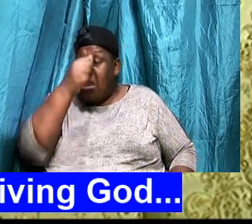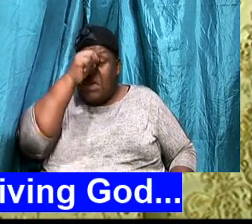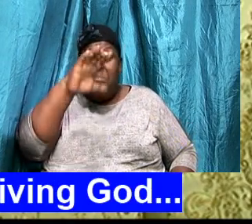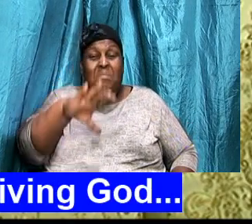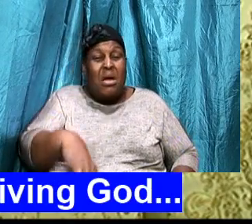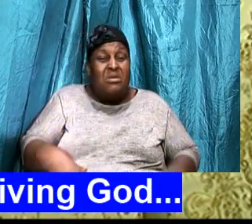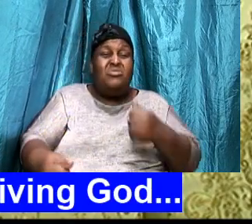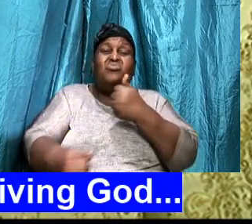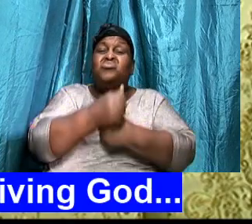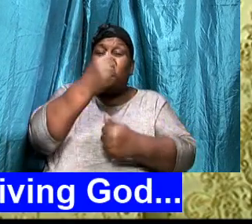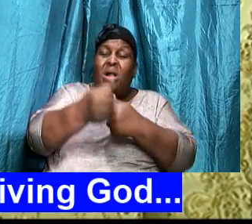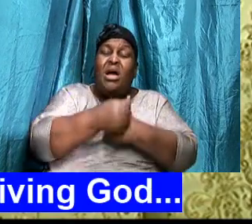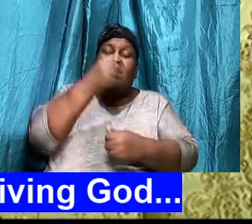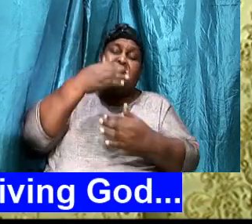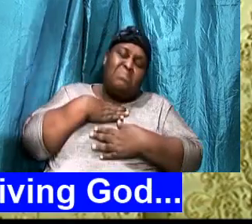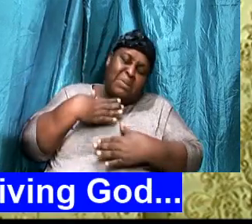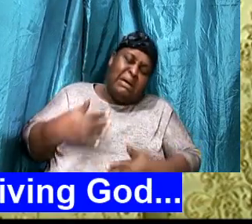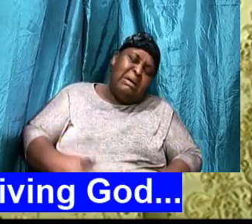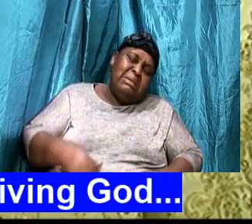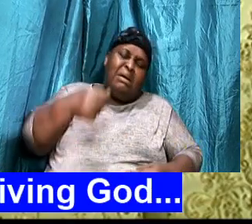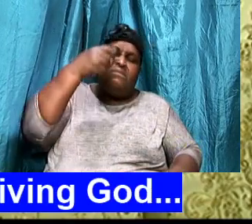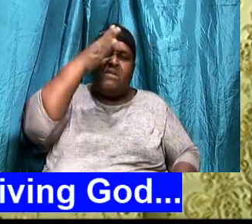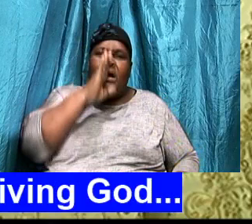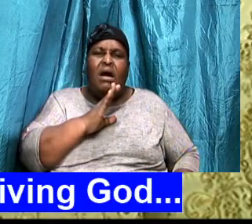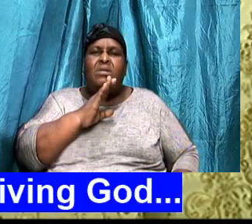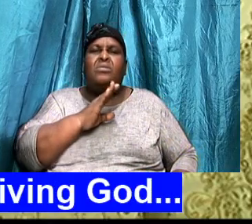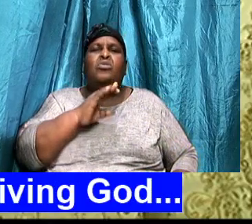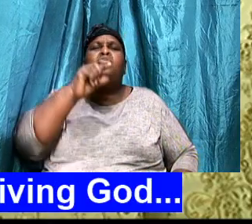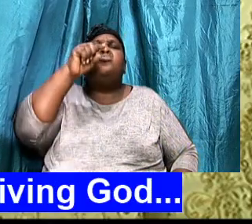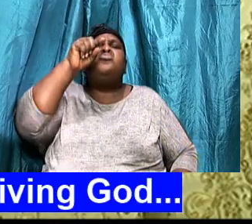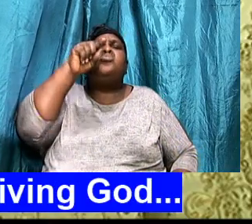temple, Of God, Him, Will God destroy,